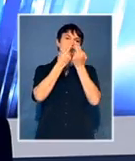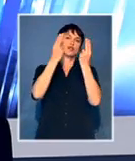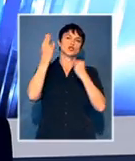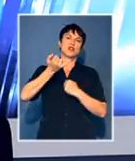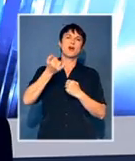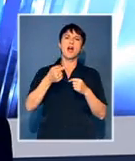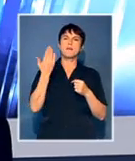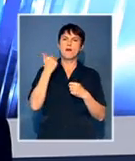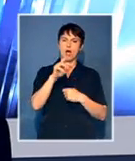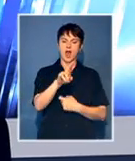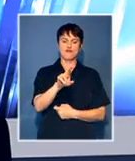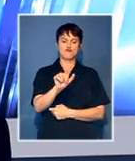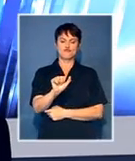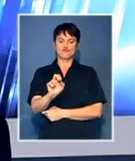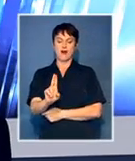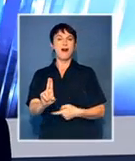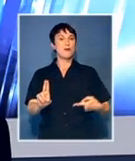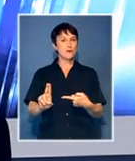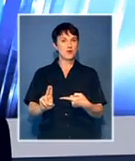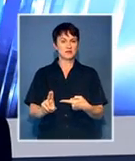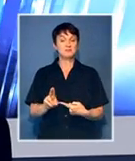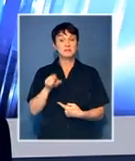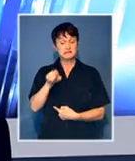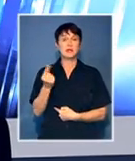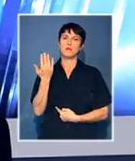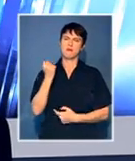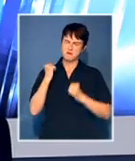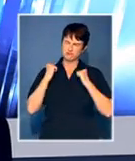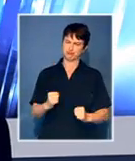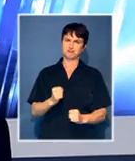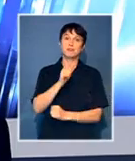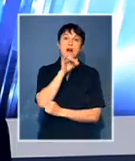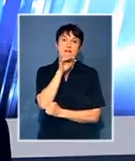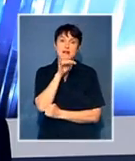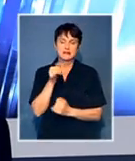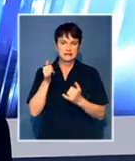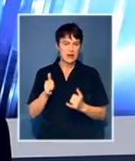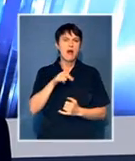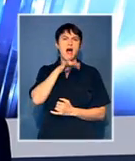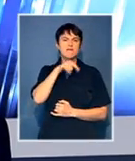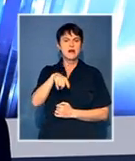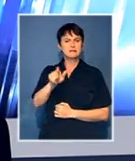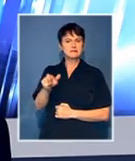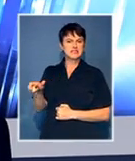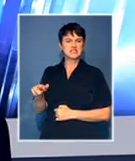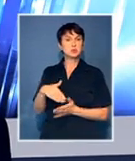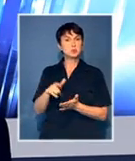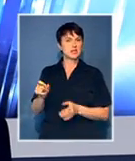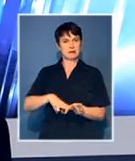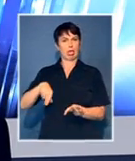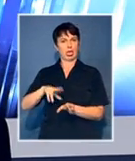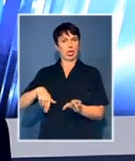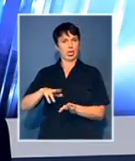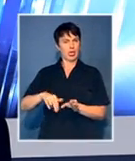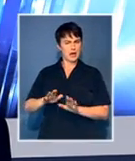previously known as Rao, as we have known it, has lost most of all, if not all, is mostly Afrikaans-based speaking students.